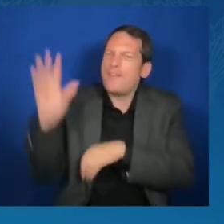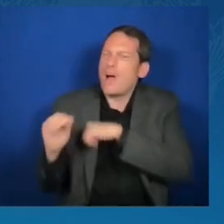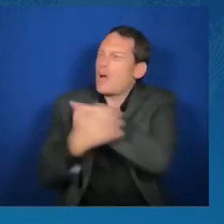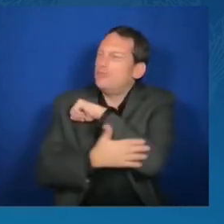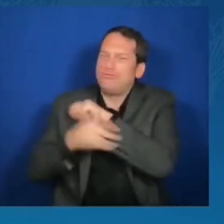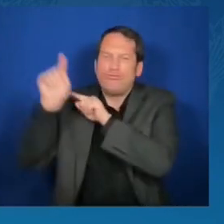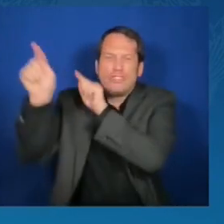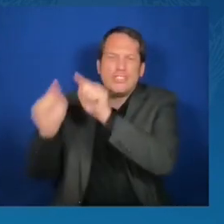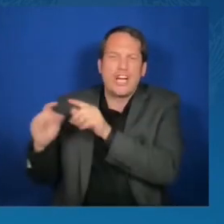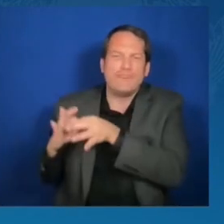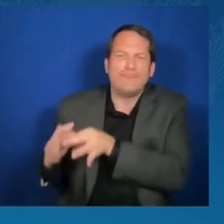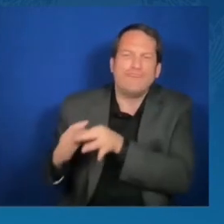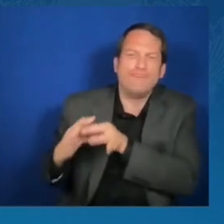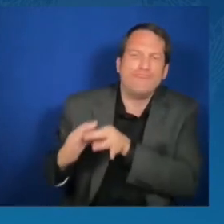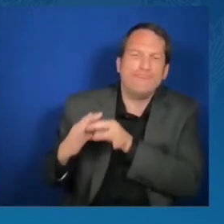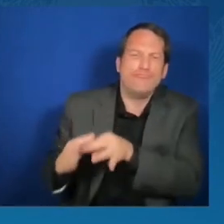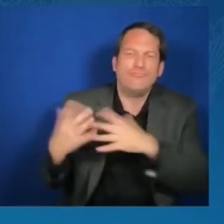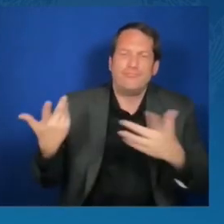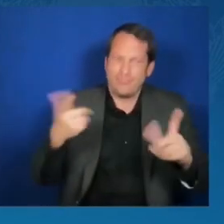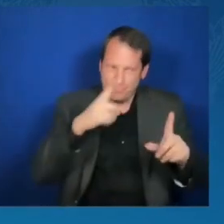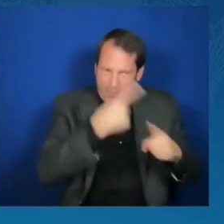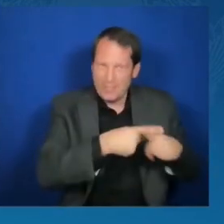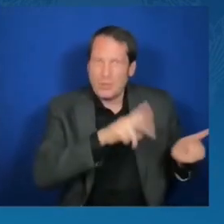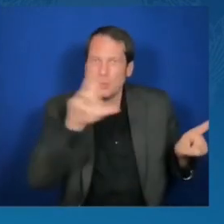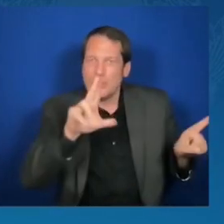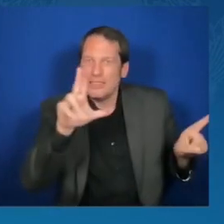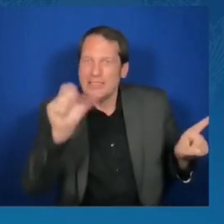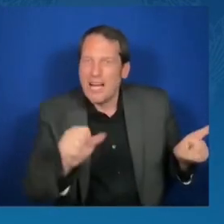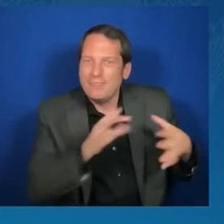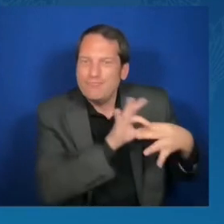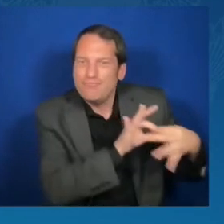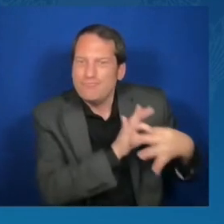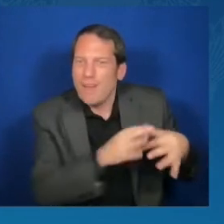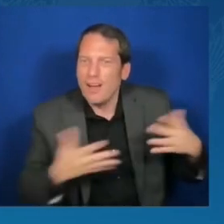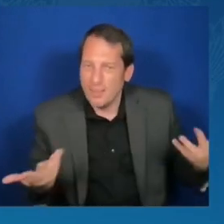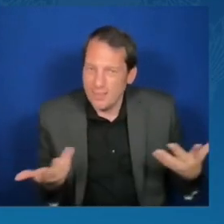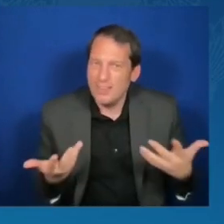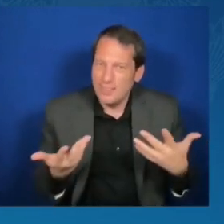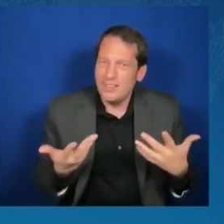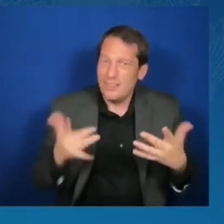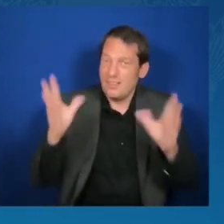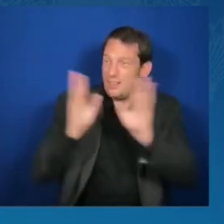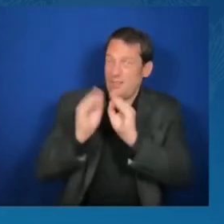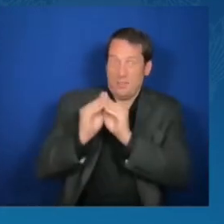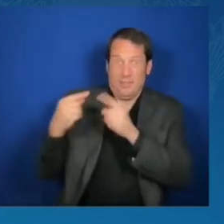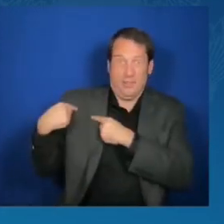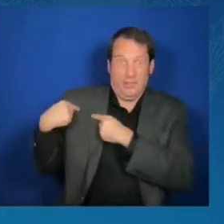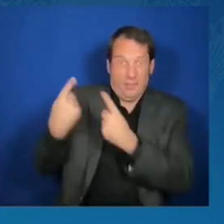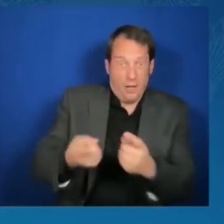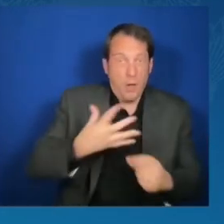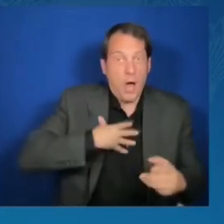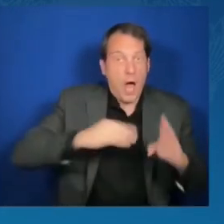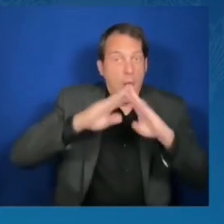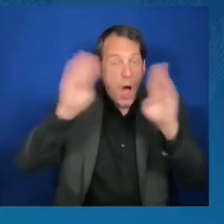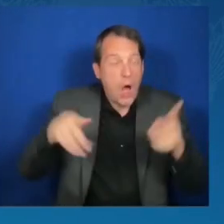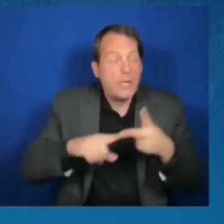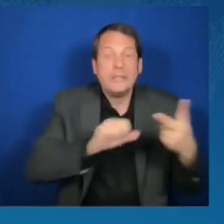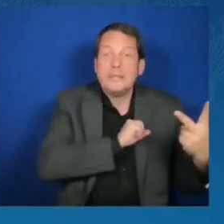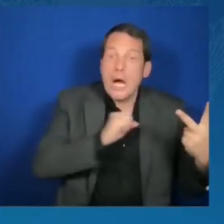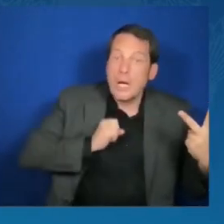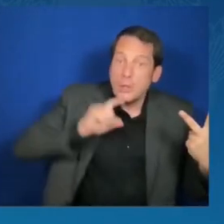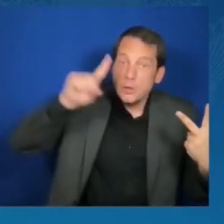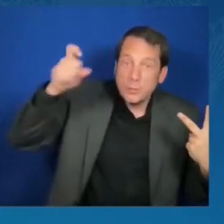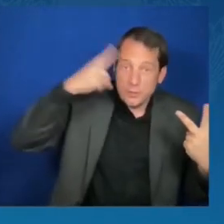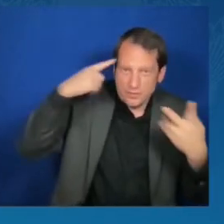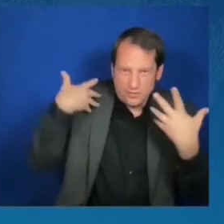stakeholders. We've considered more than 100 candidates, and ultimately, we asked the 12, as I think